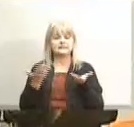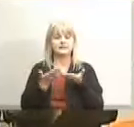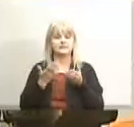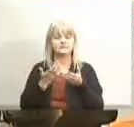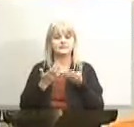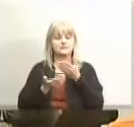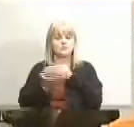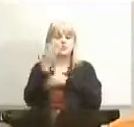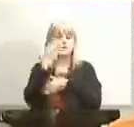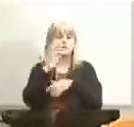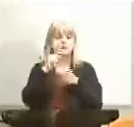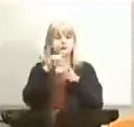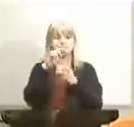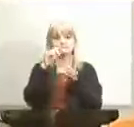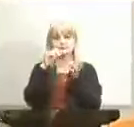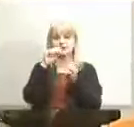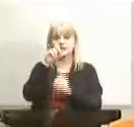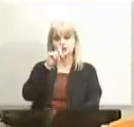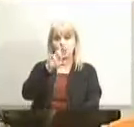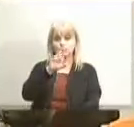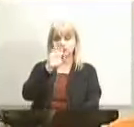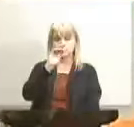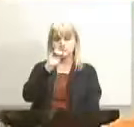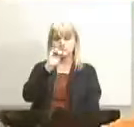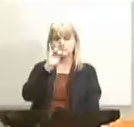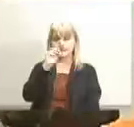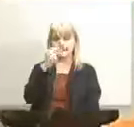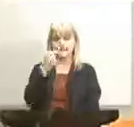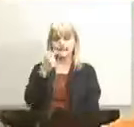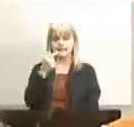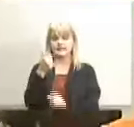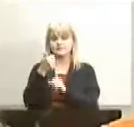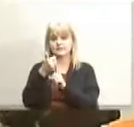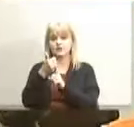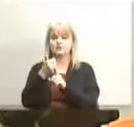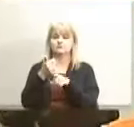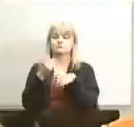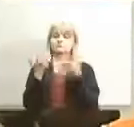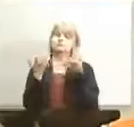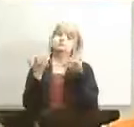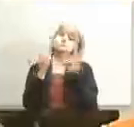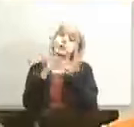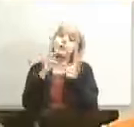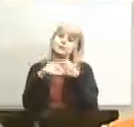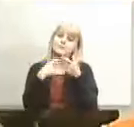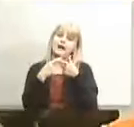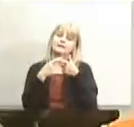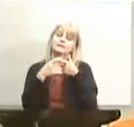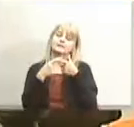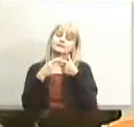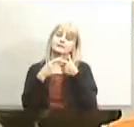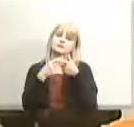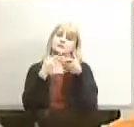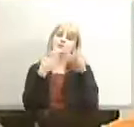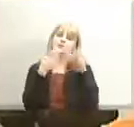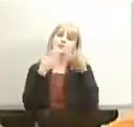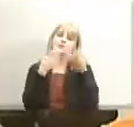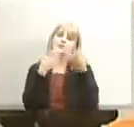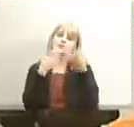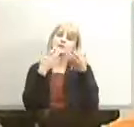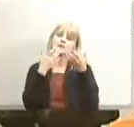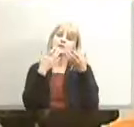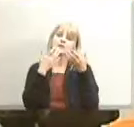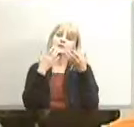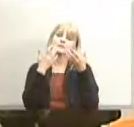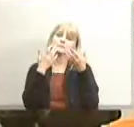ming um who talked about the um aligning learning with lifetime outcomes i